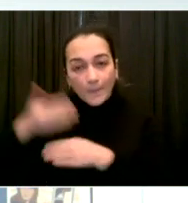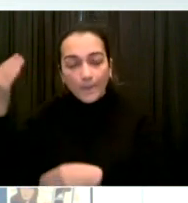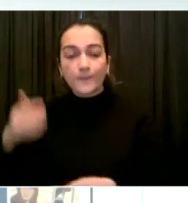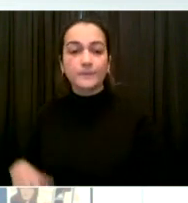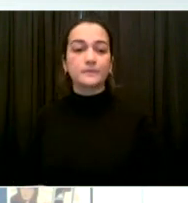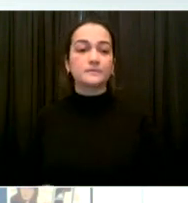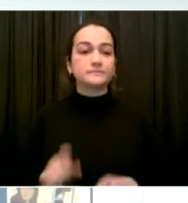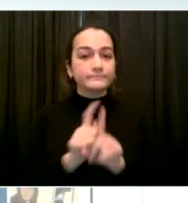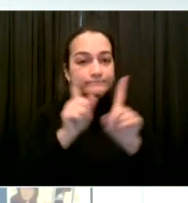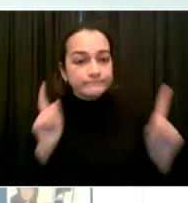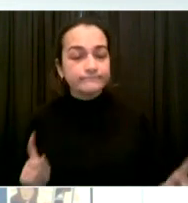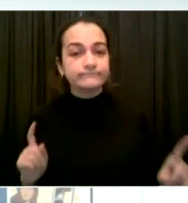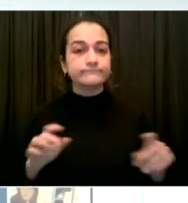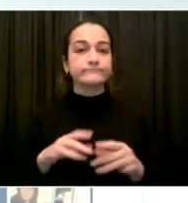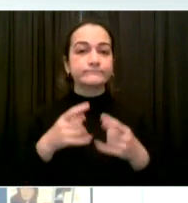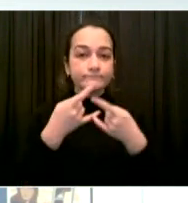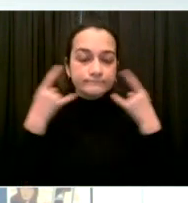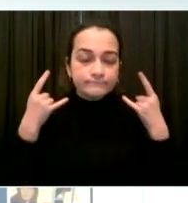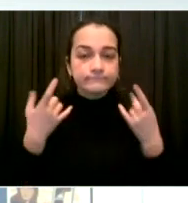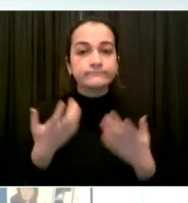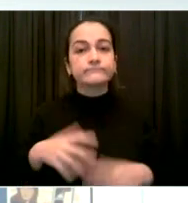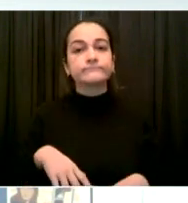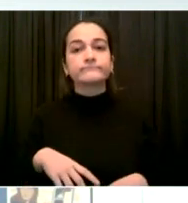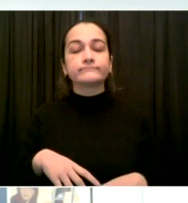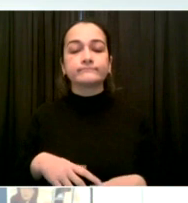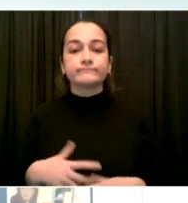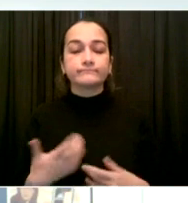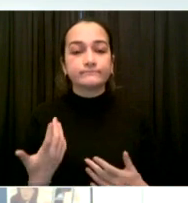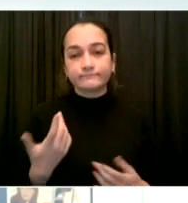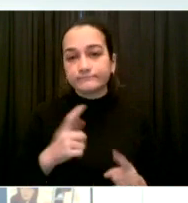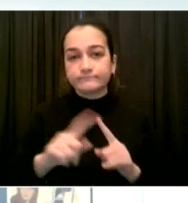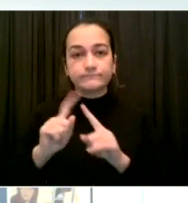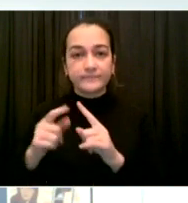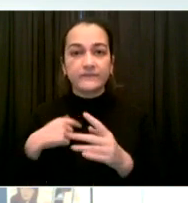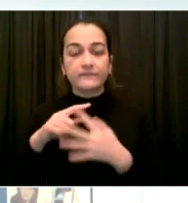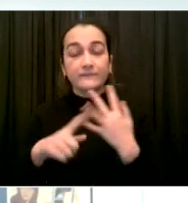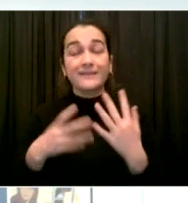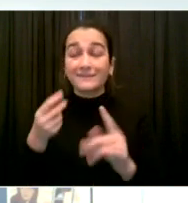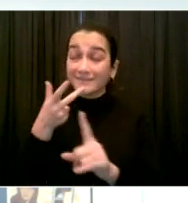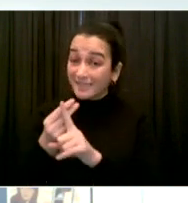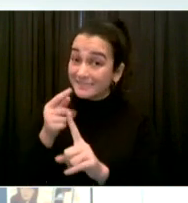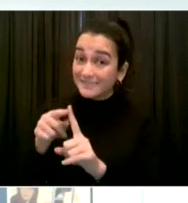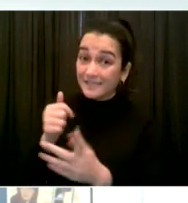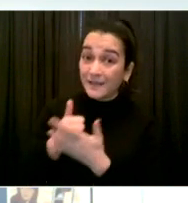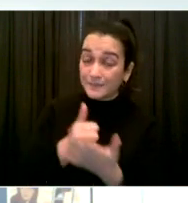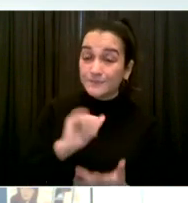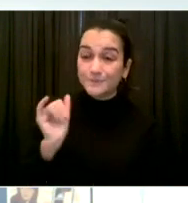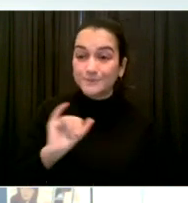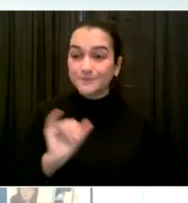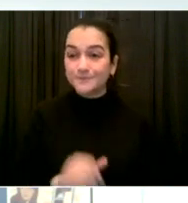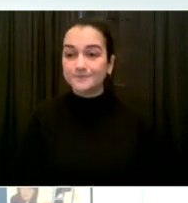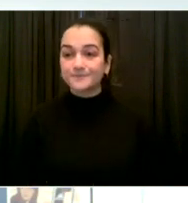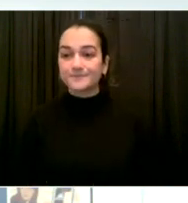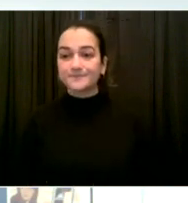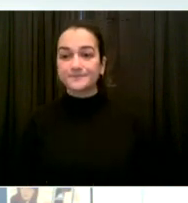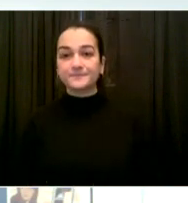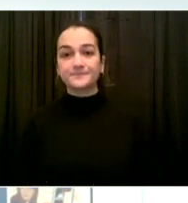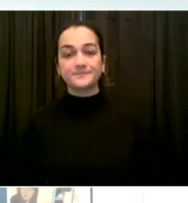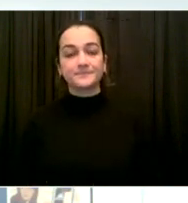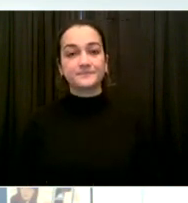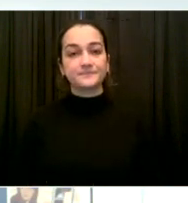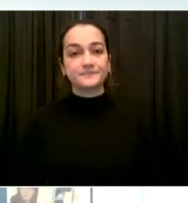safety, as do booster doses. And I wanted to make sure to highlight the preliminary evidence announced by Moderna today